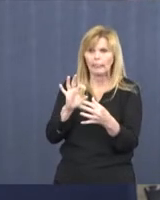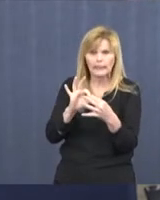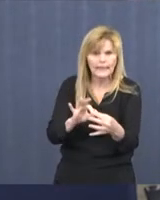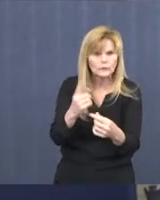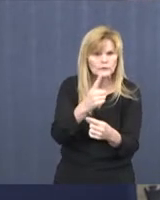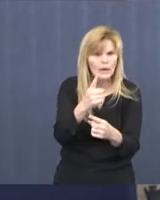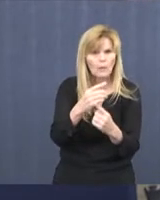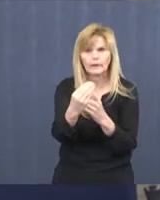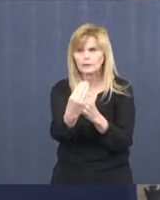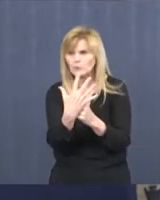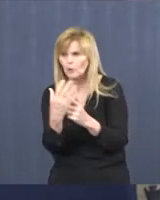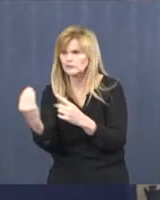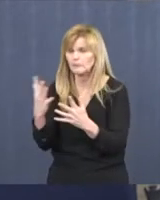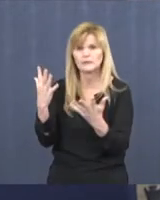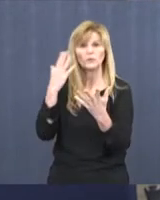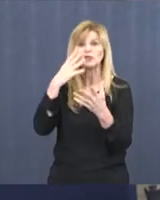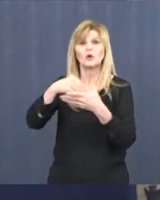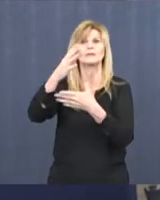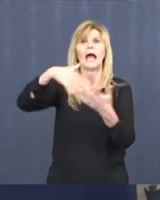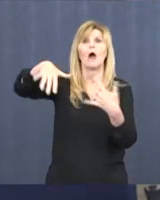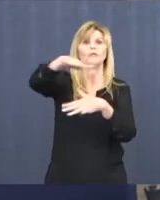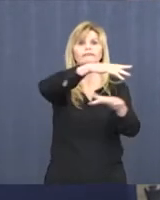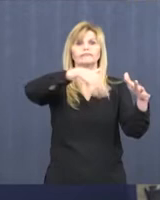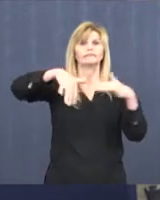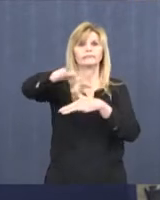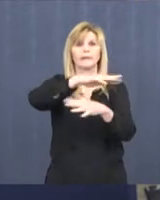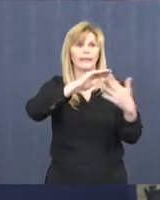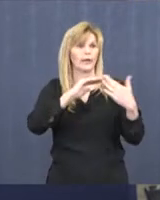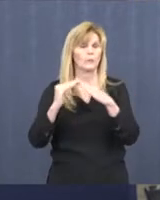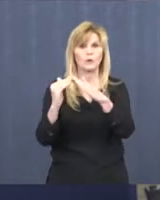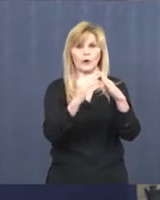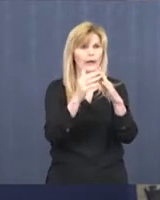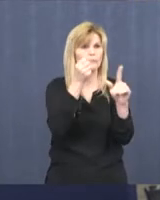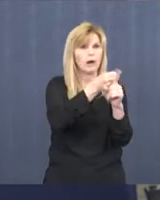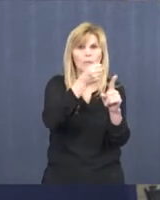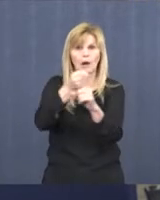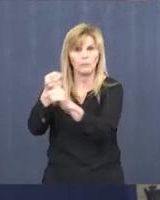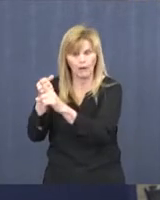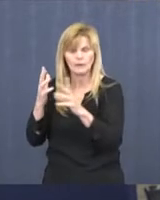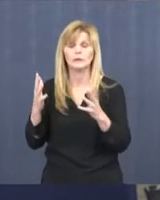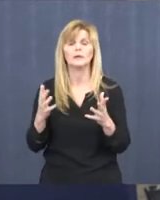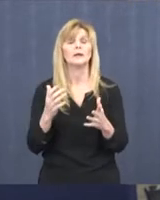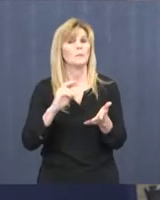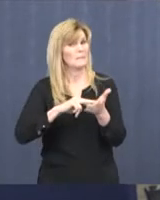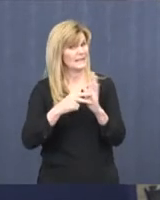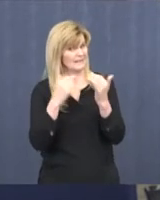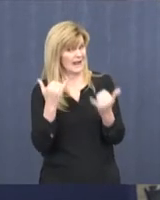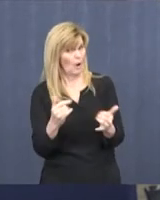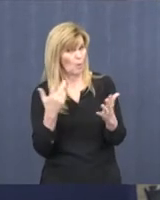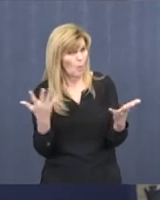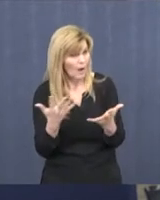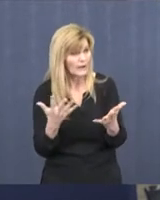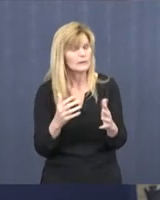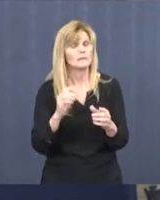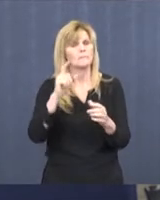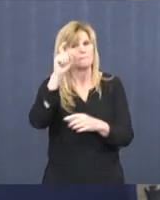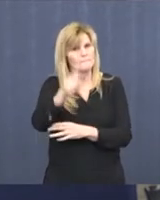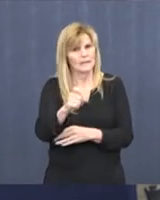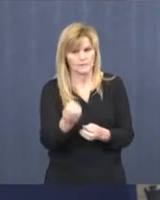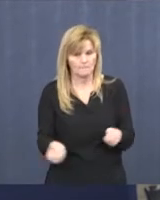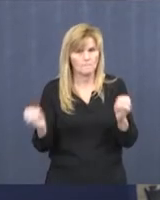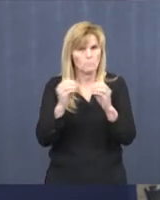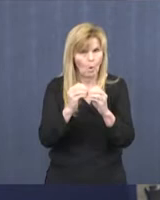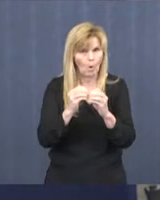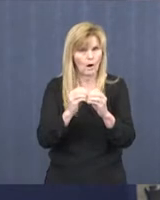know it's just out in the community. So what this means is that we need to be even more vigilant